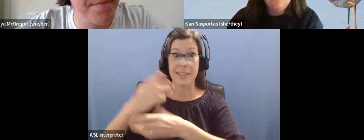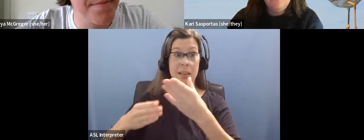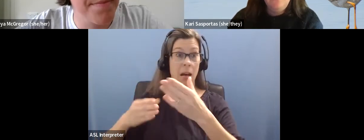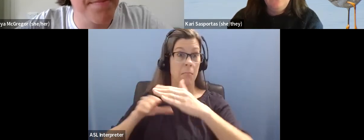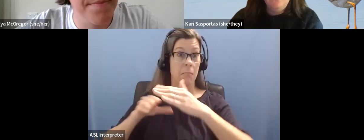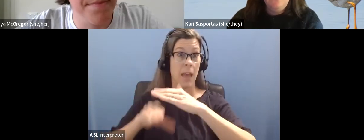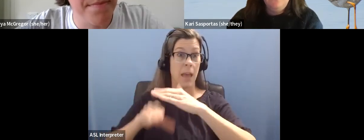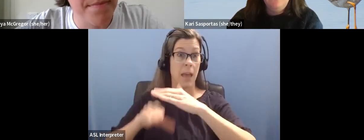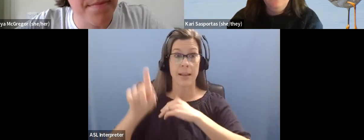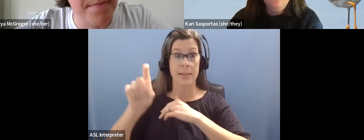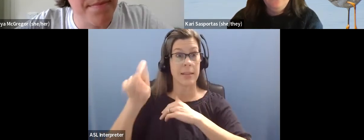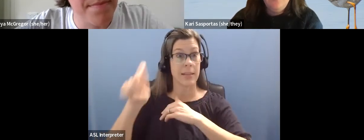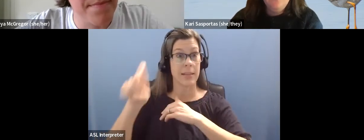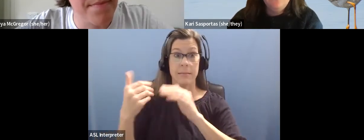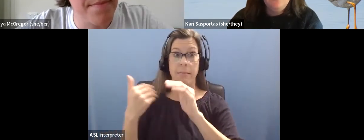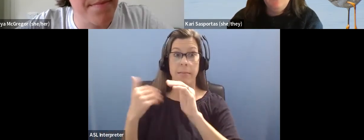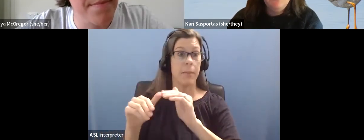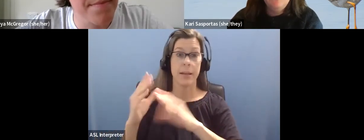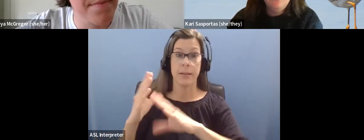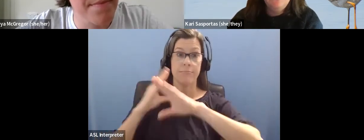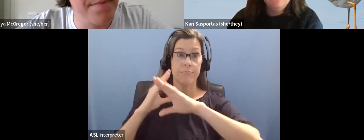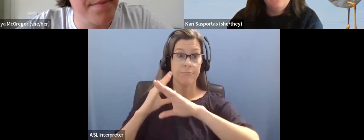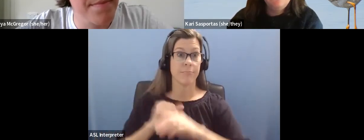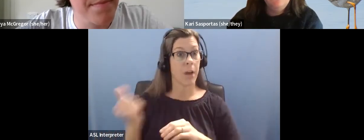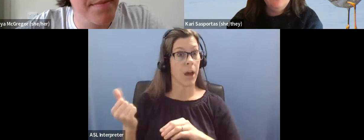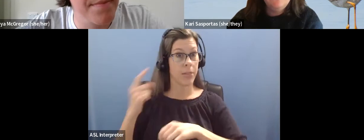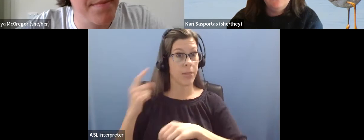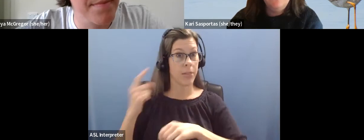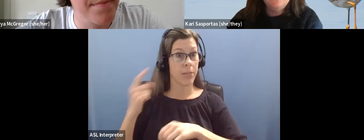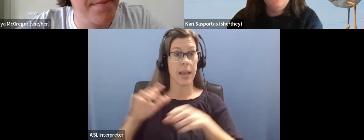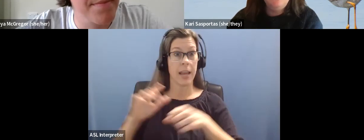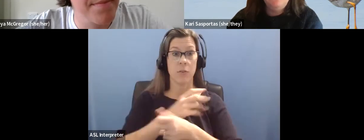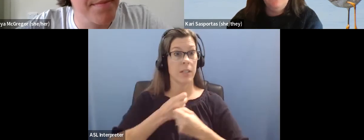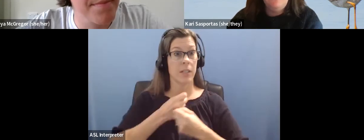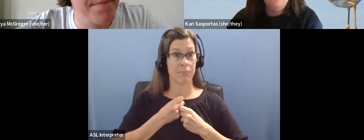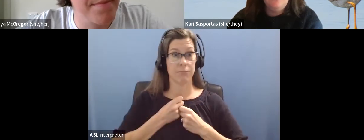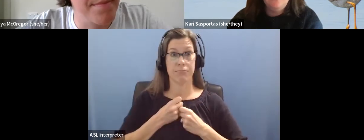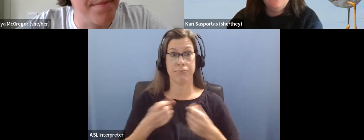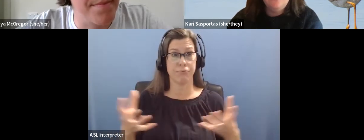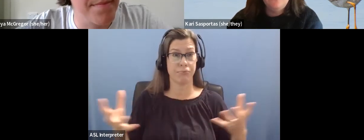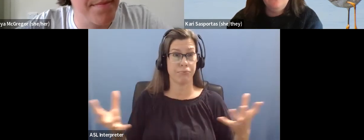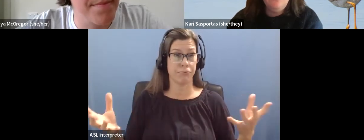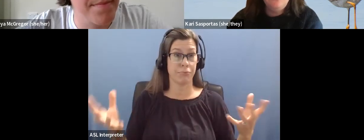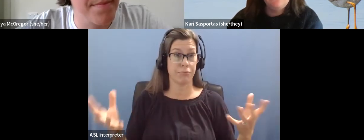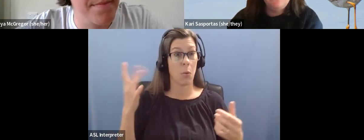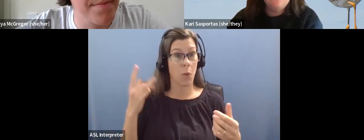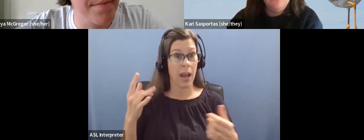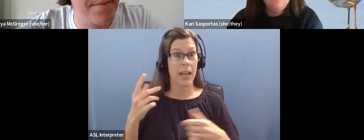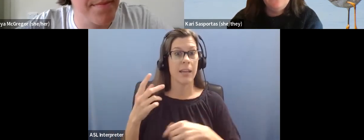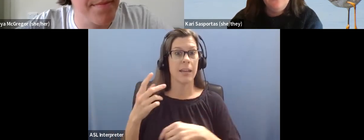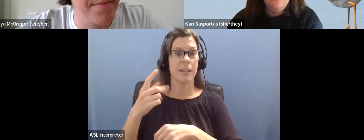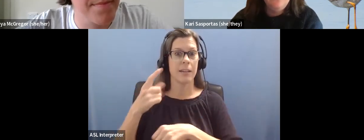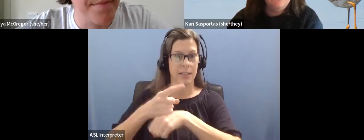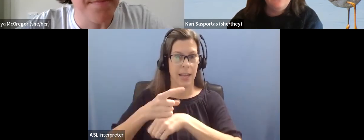needs. Um, another day I might be completely exhausted because I've expended all of my energy trying to meet access